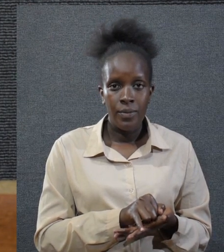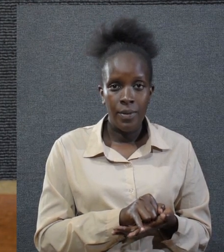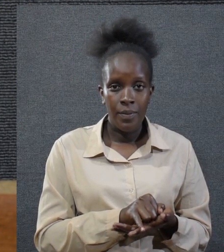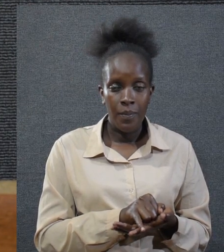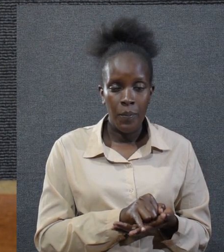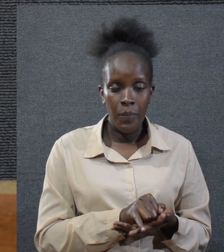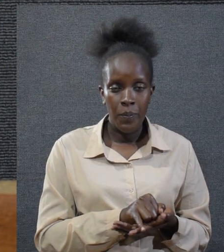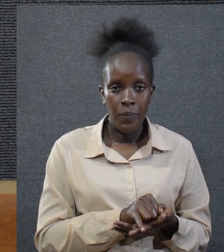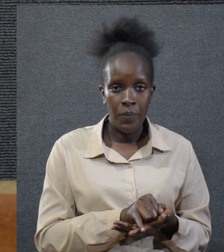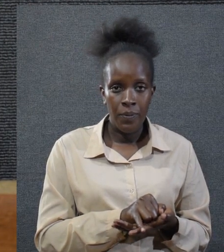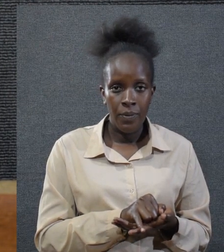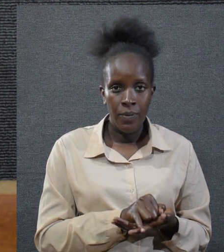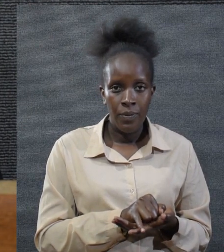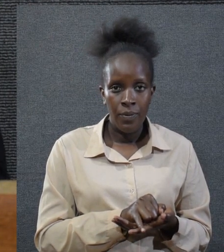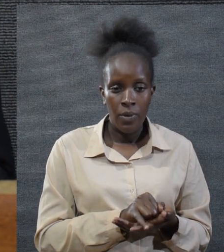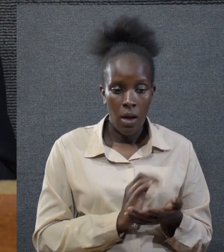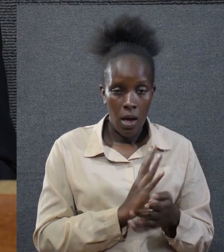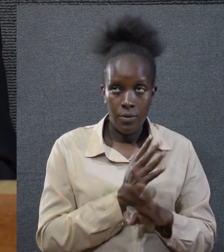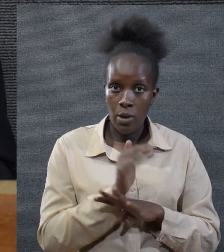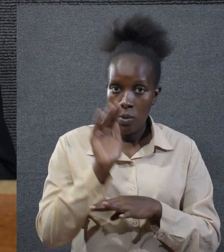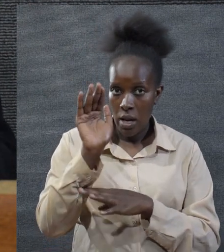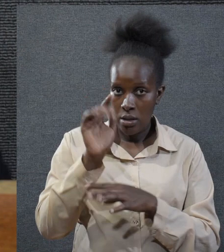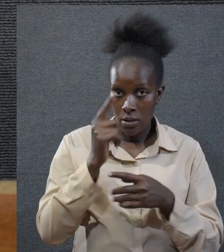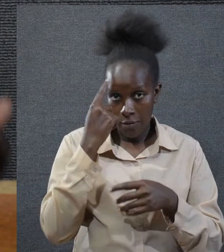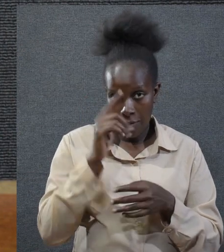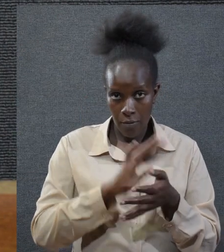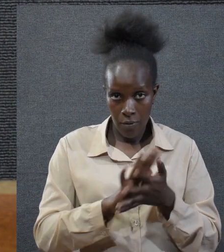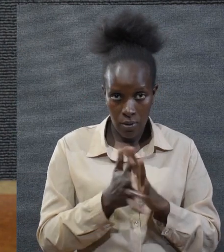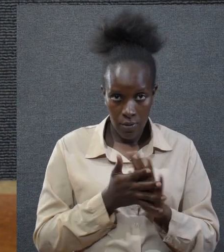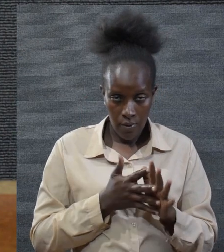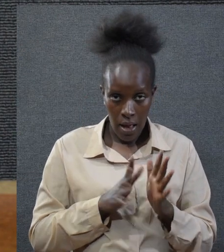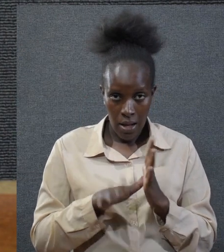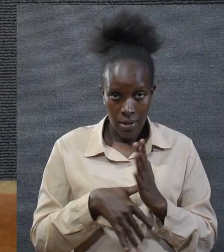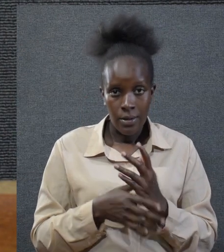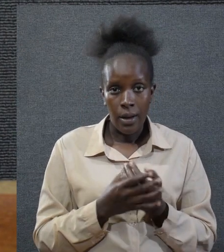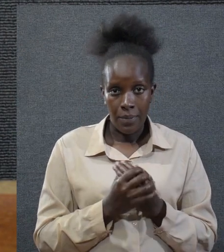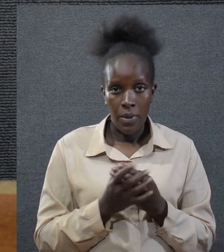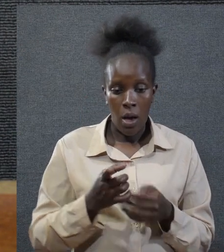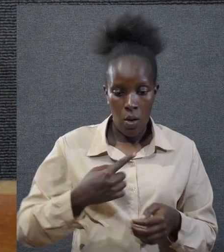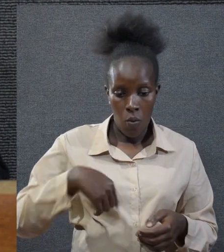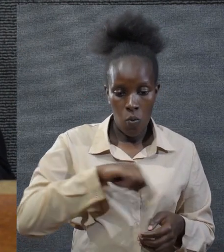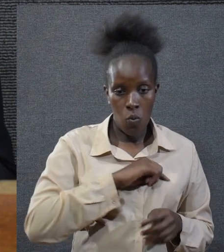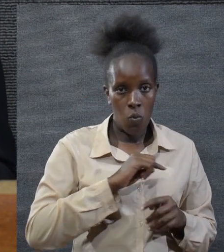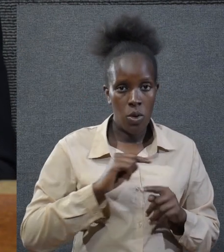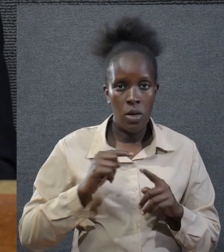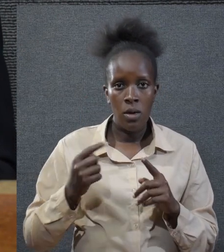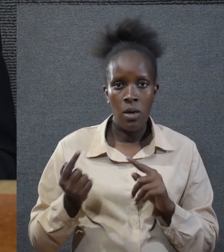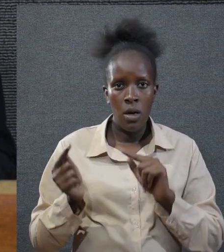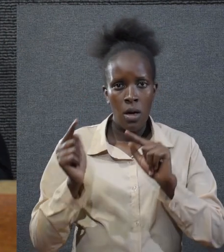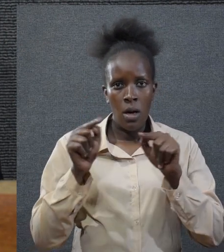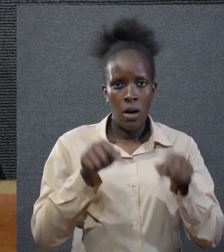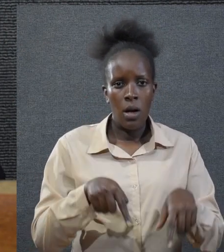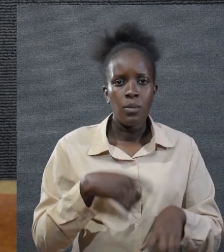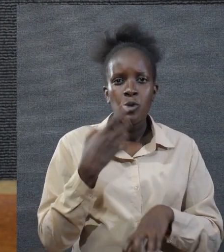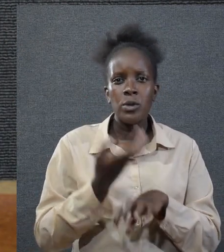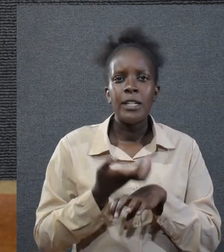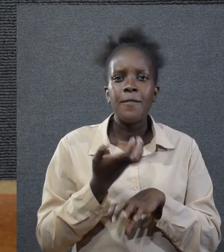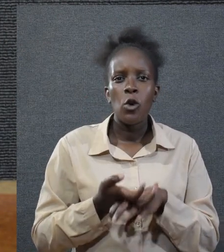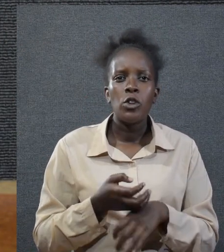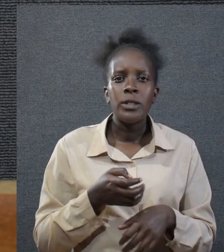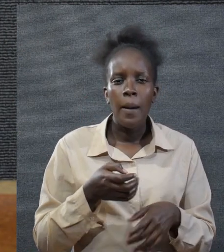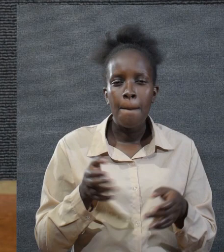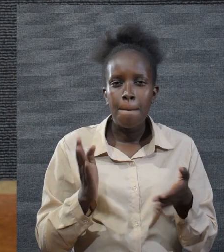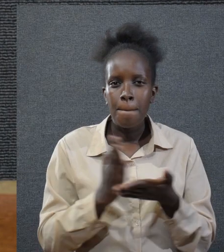after that after we have looked for forgiveness after that we come to more